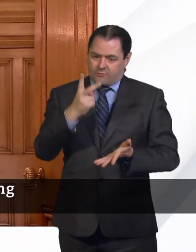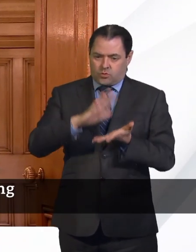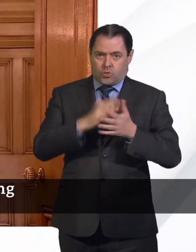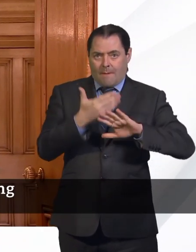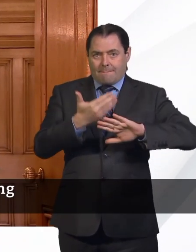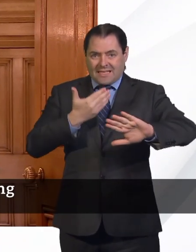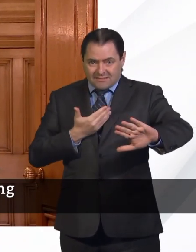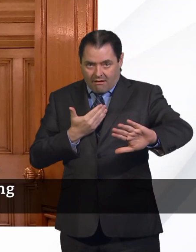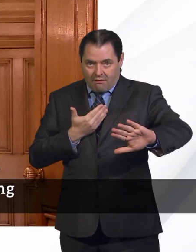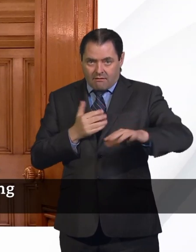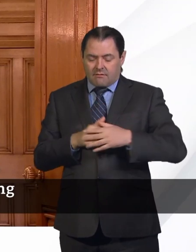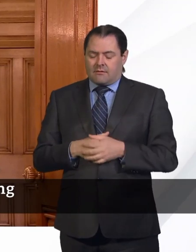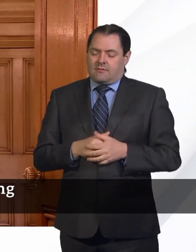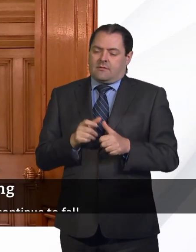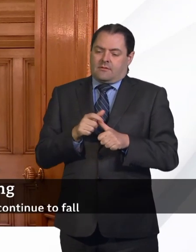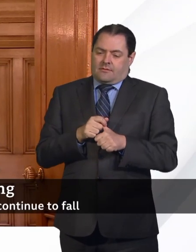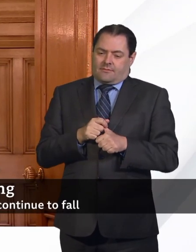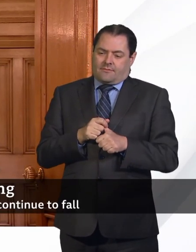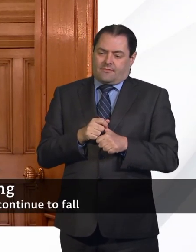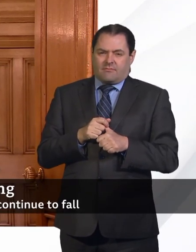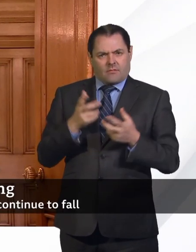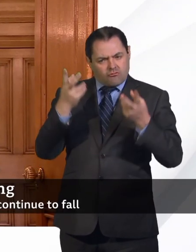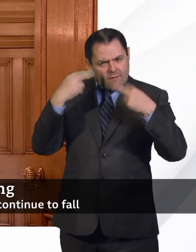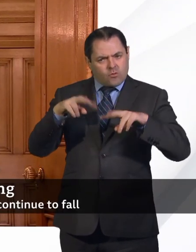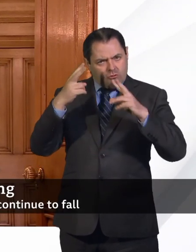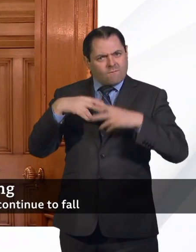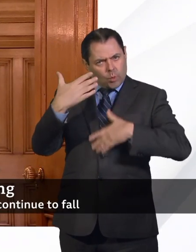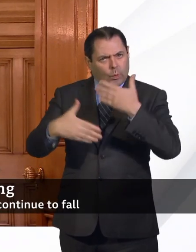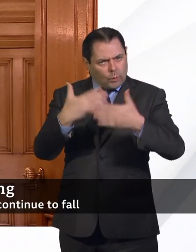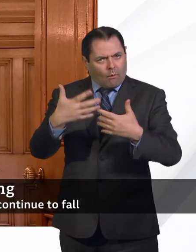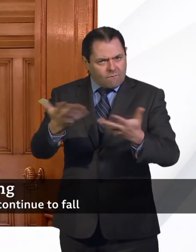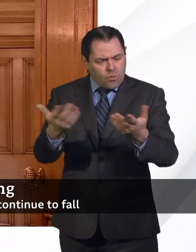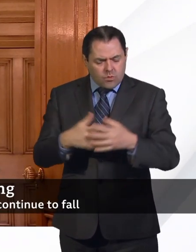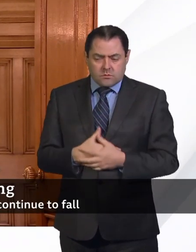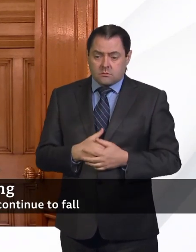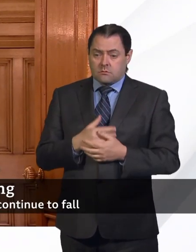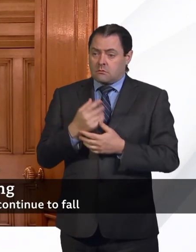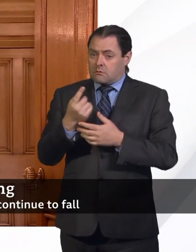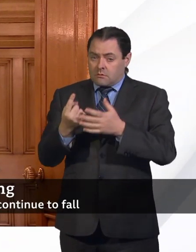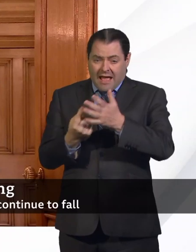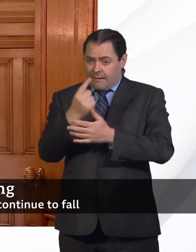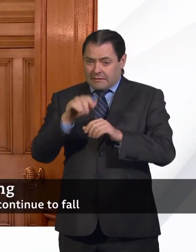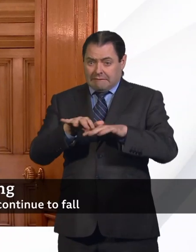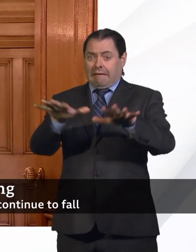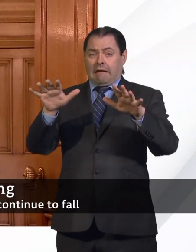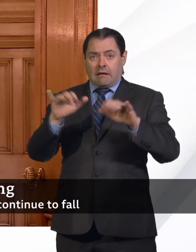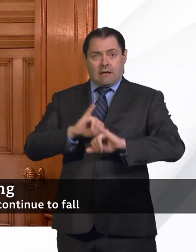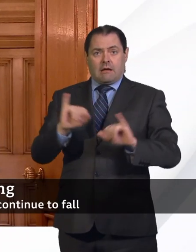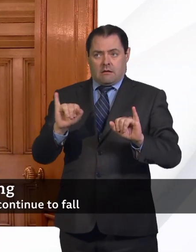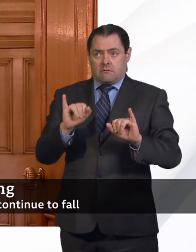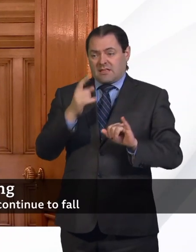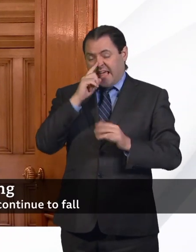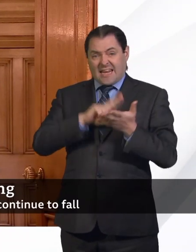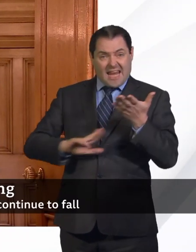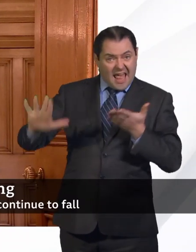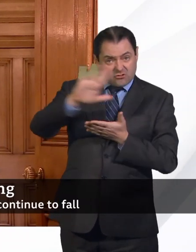even as they're changed. And we'll keep it under review. We then, if we need to make changes, we can either make them at a national level